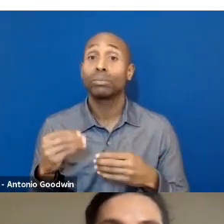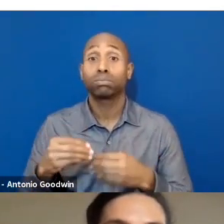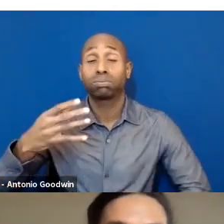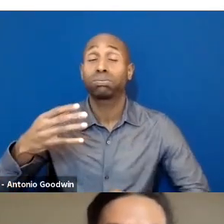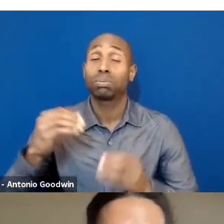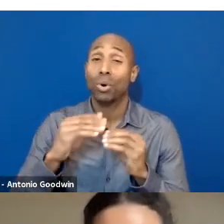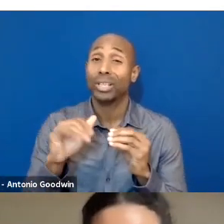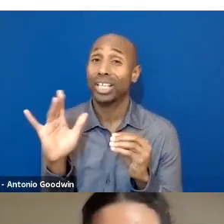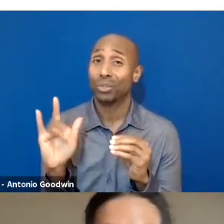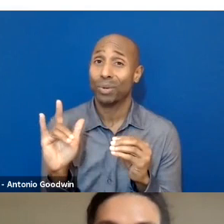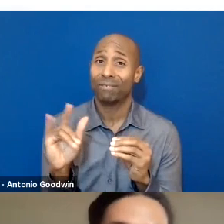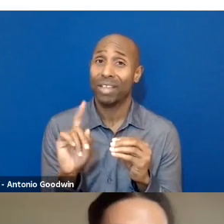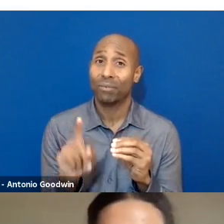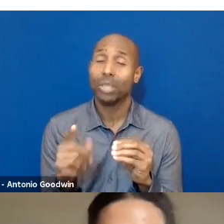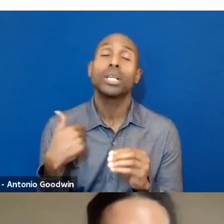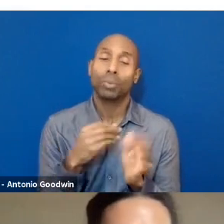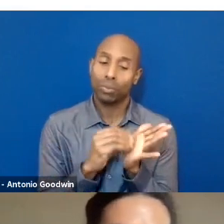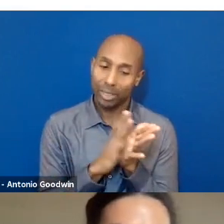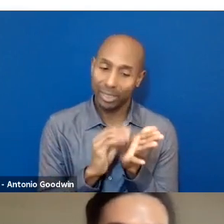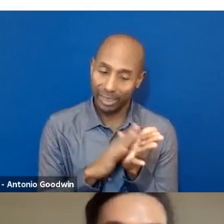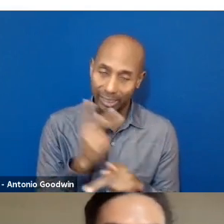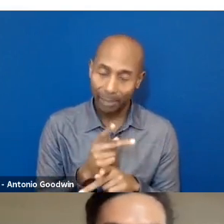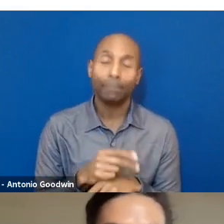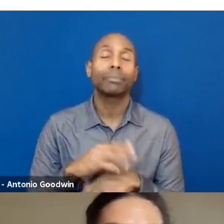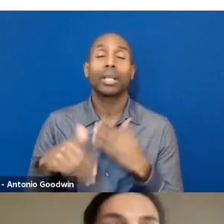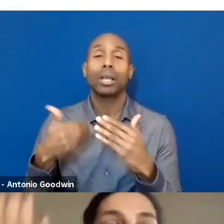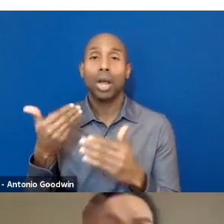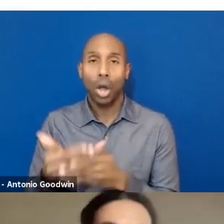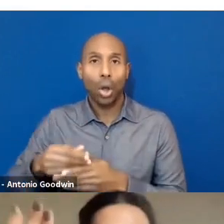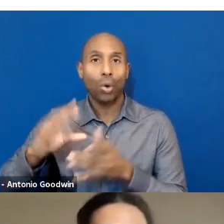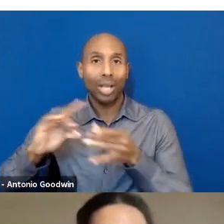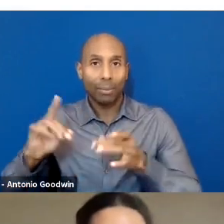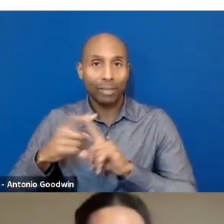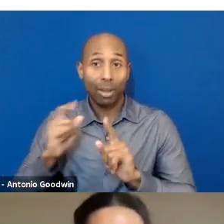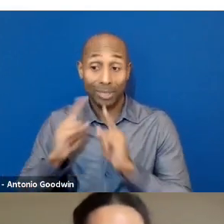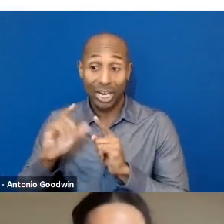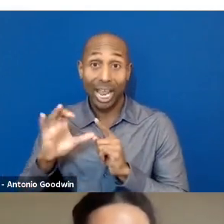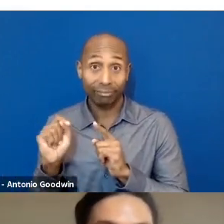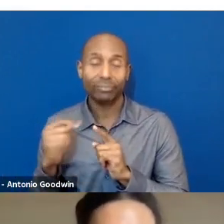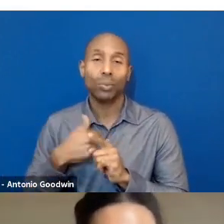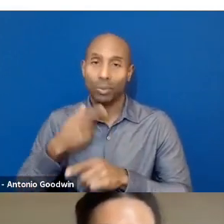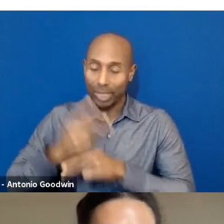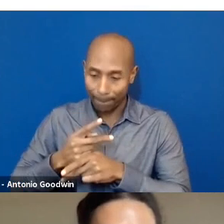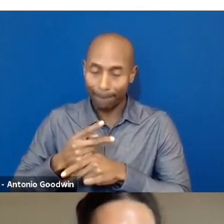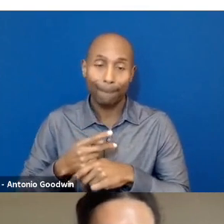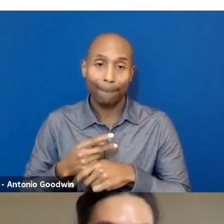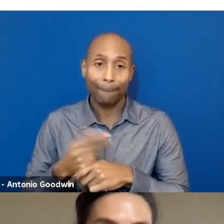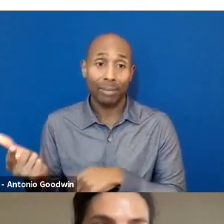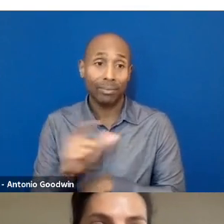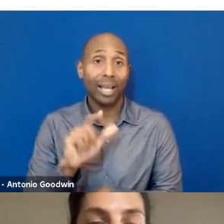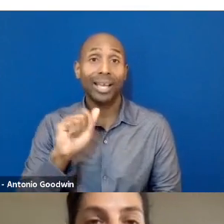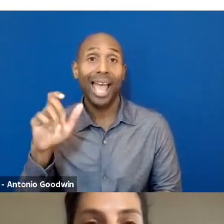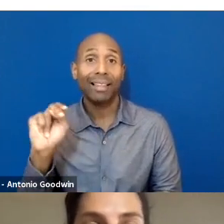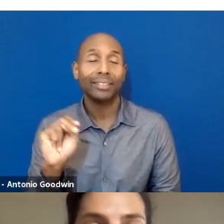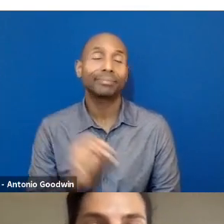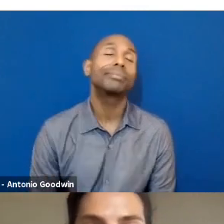that we've received. We will record them. All of the comments are going to be also recorded. Alan, I'll hand it over to you. Yes, just wanted